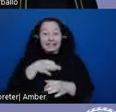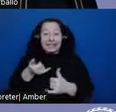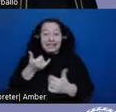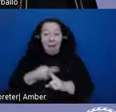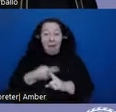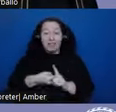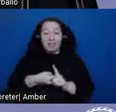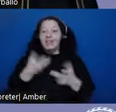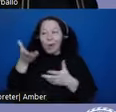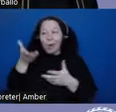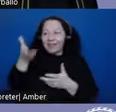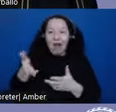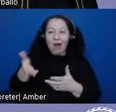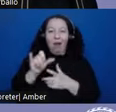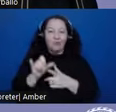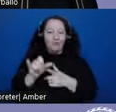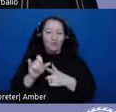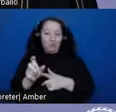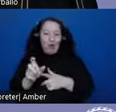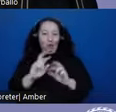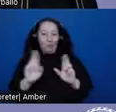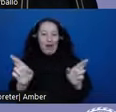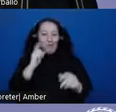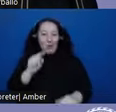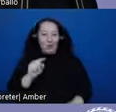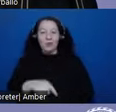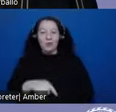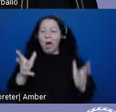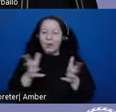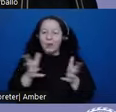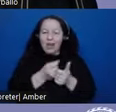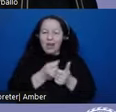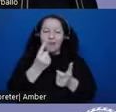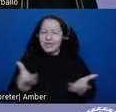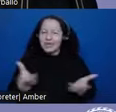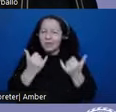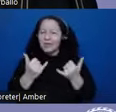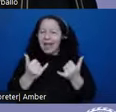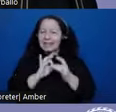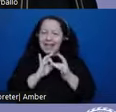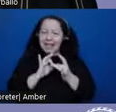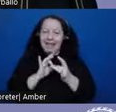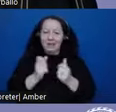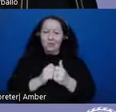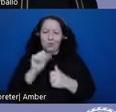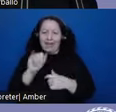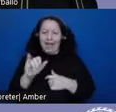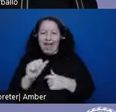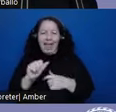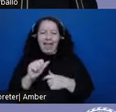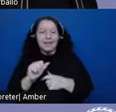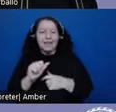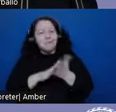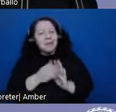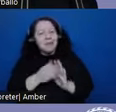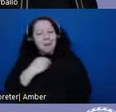the YouTube channel. I want to encourage everyone who is here today to stay connected with the AIA, become a